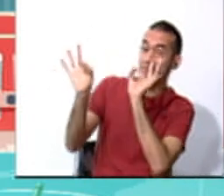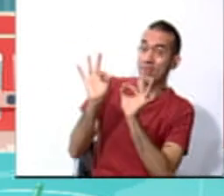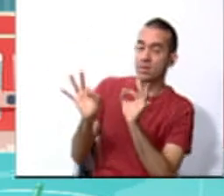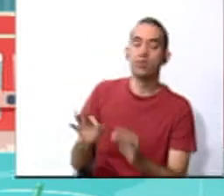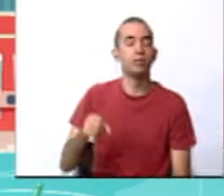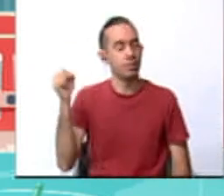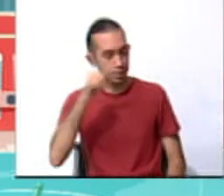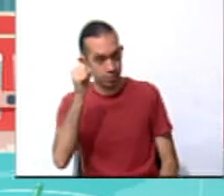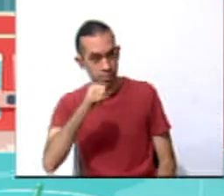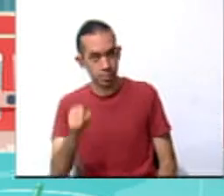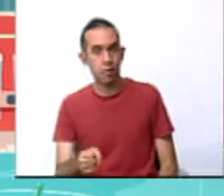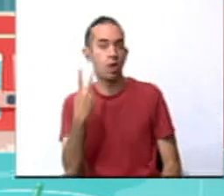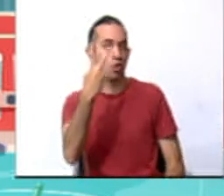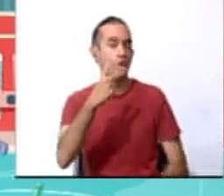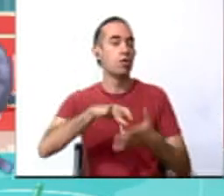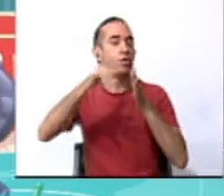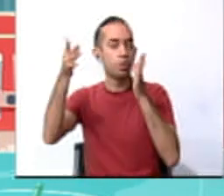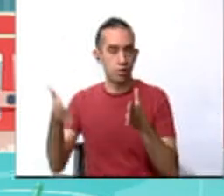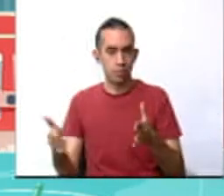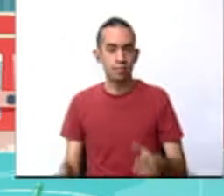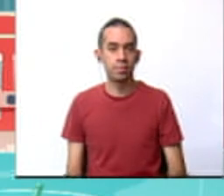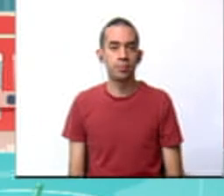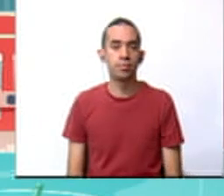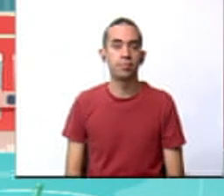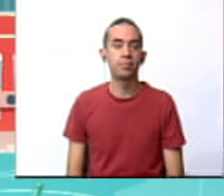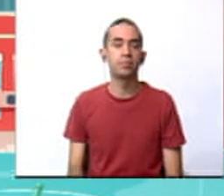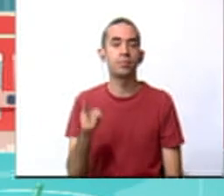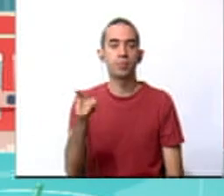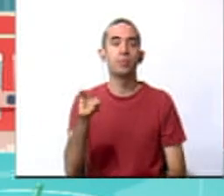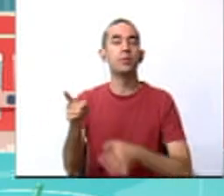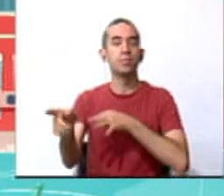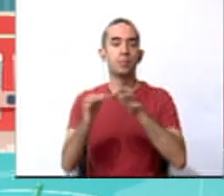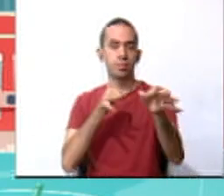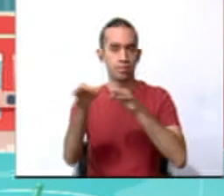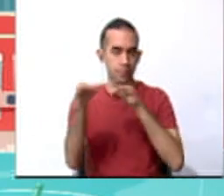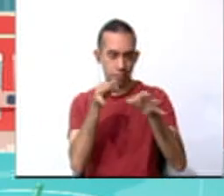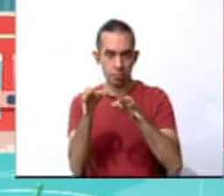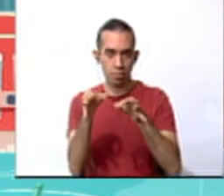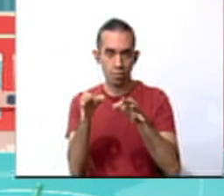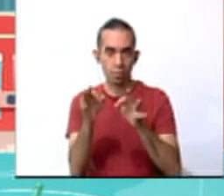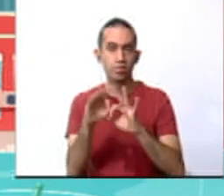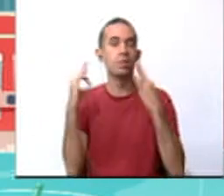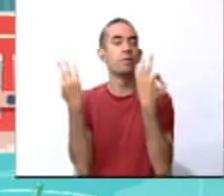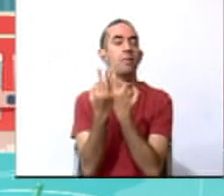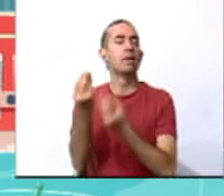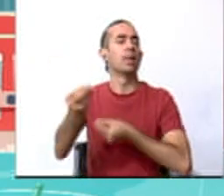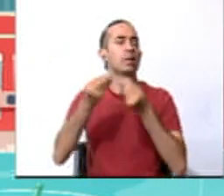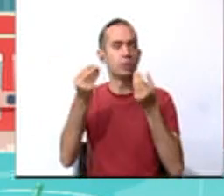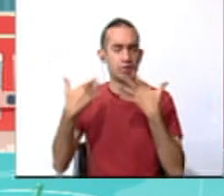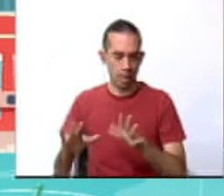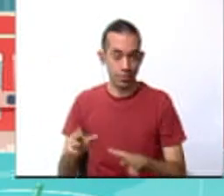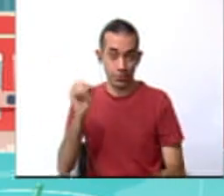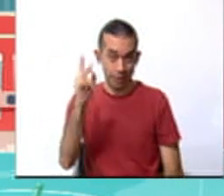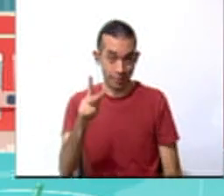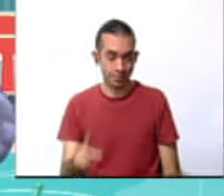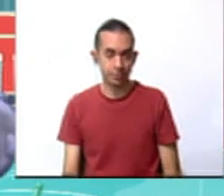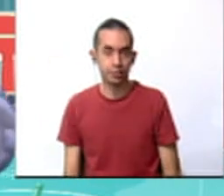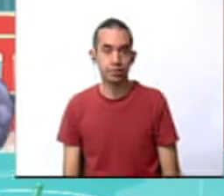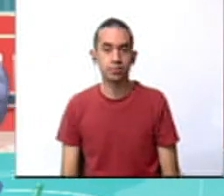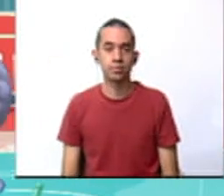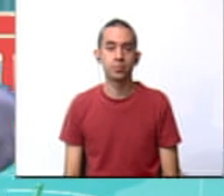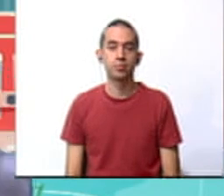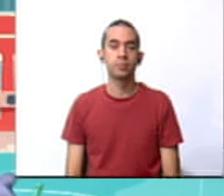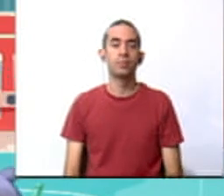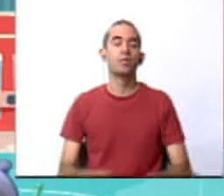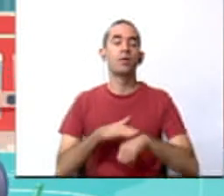We have two students, and they are going to explain what their family did. Okay. Now,